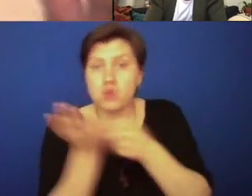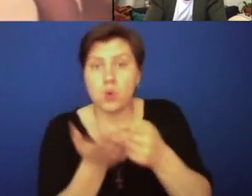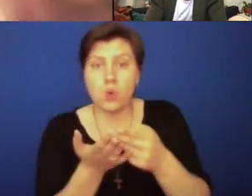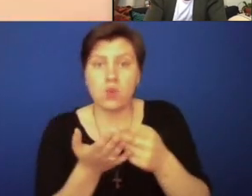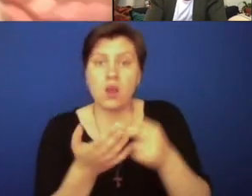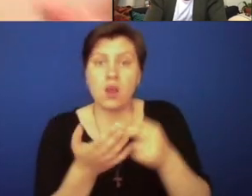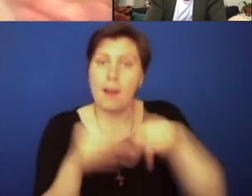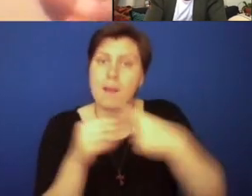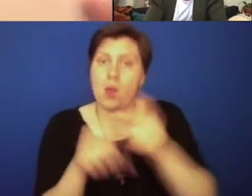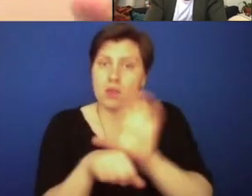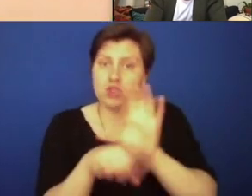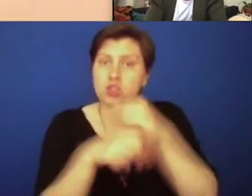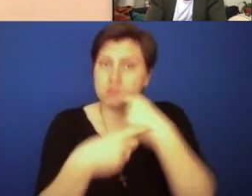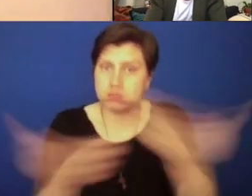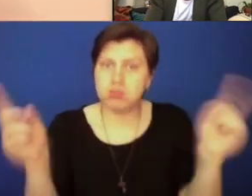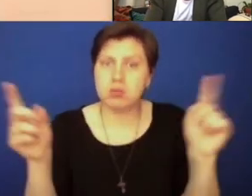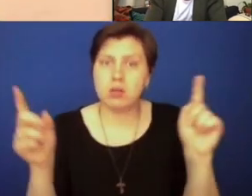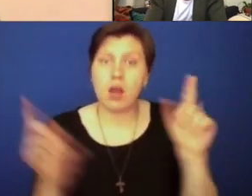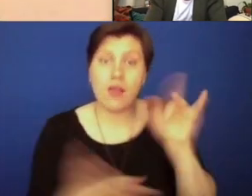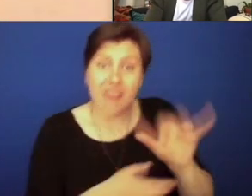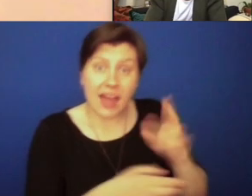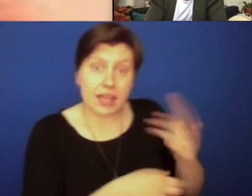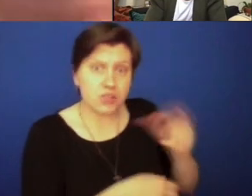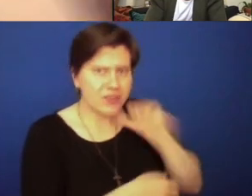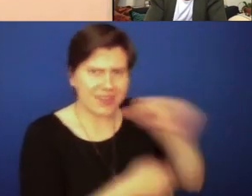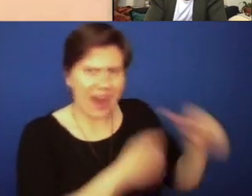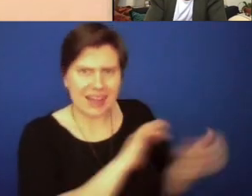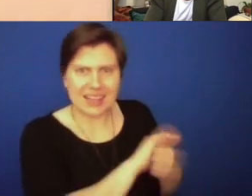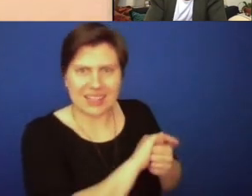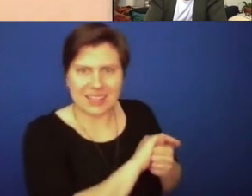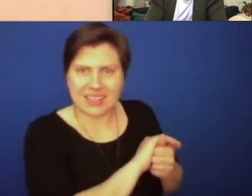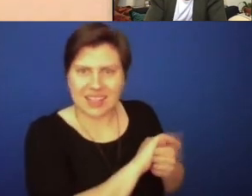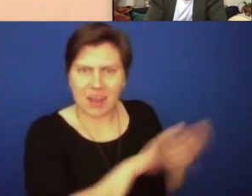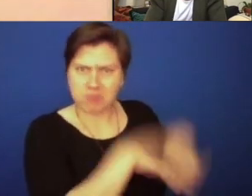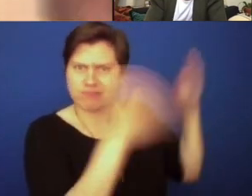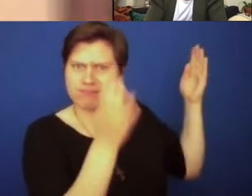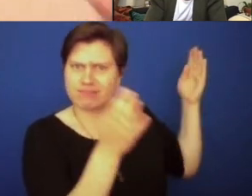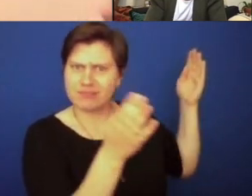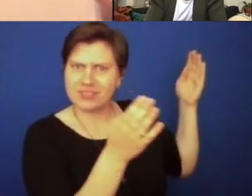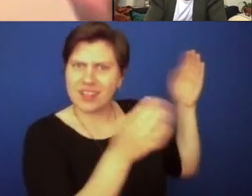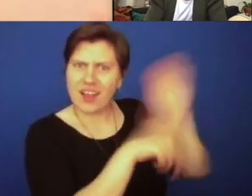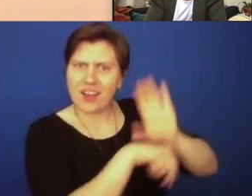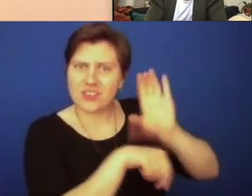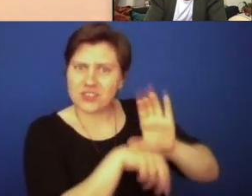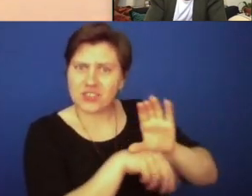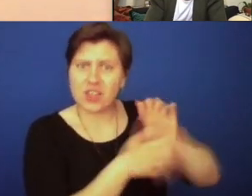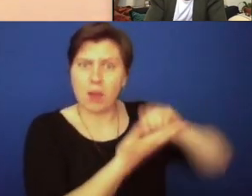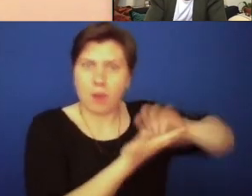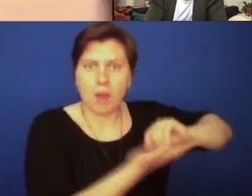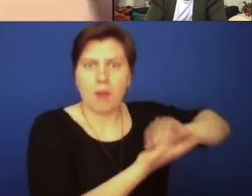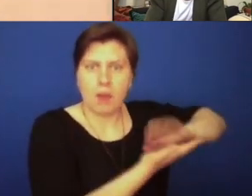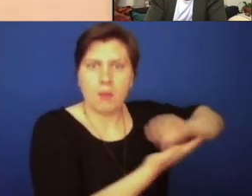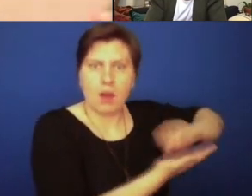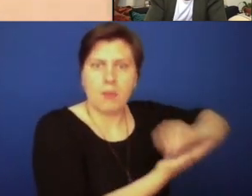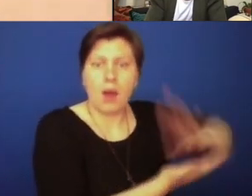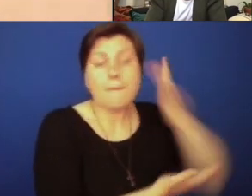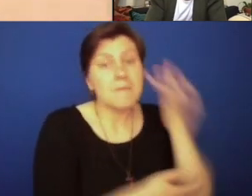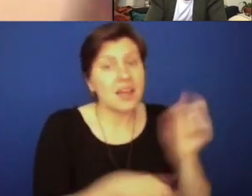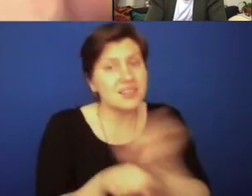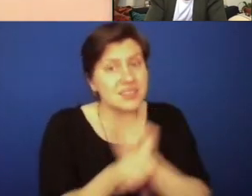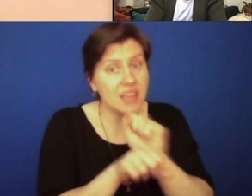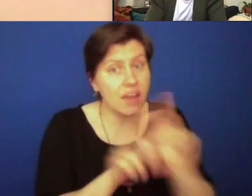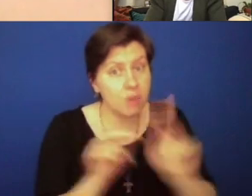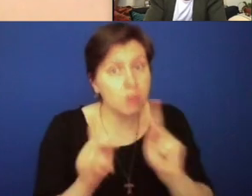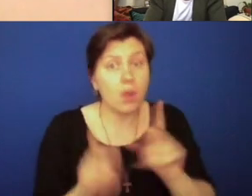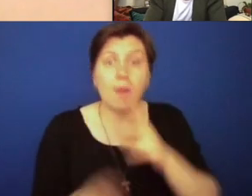we have, it's not that this history is hidden. We can find it anywhere in the archives. The church took great records because most enslaved